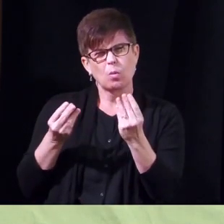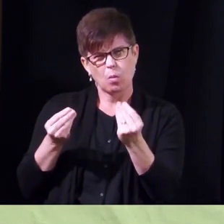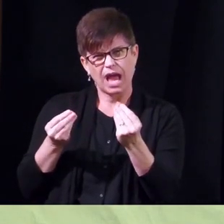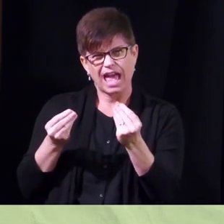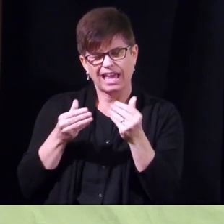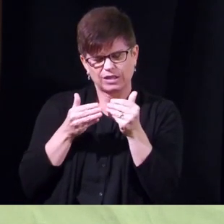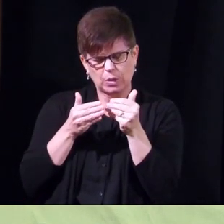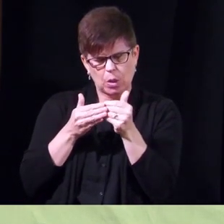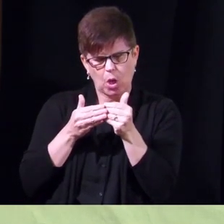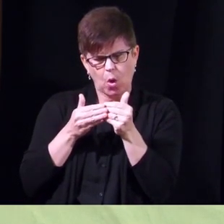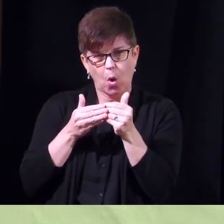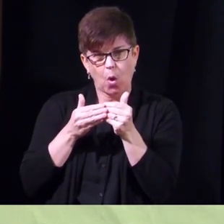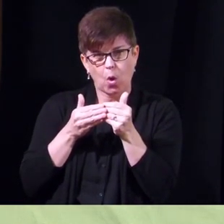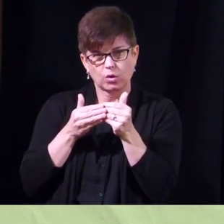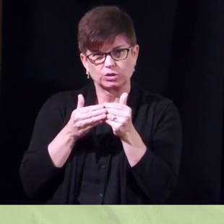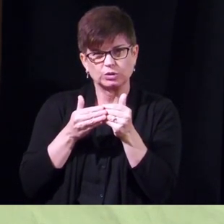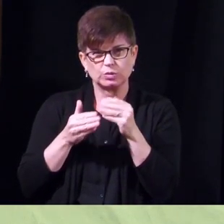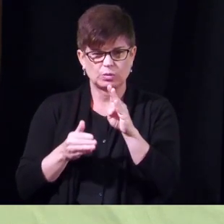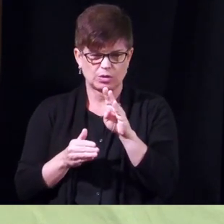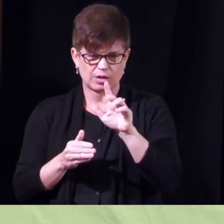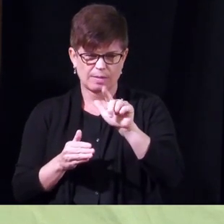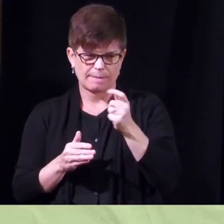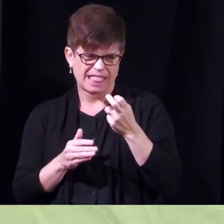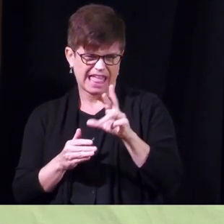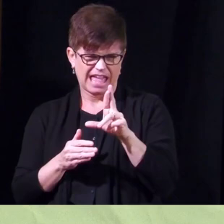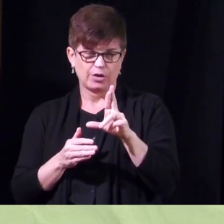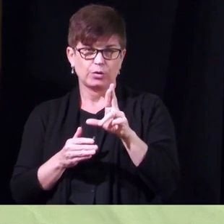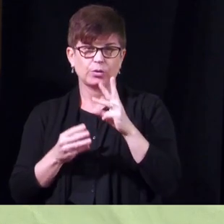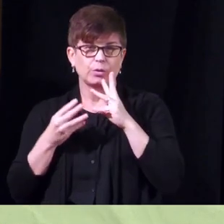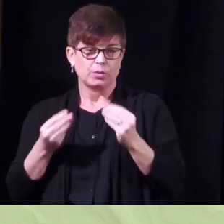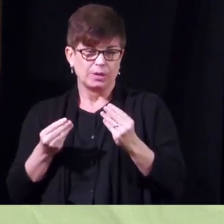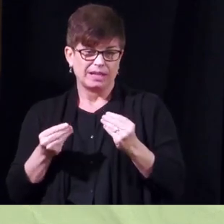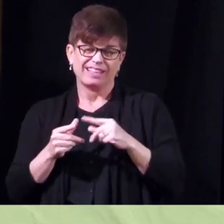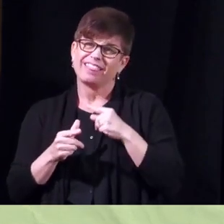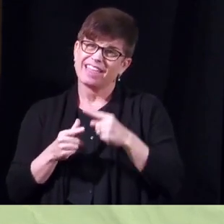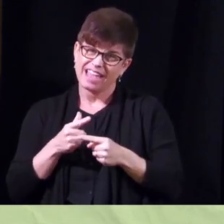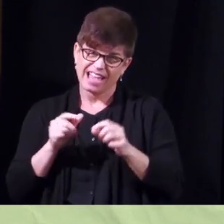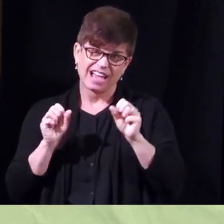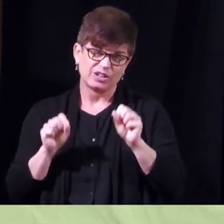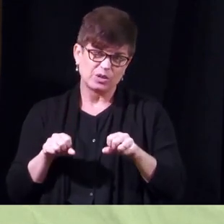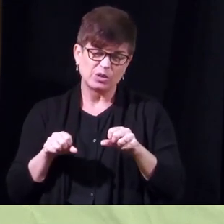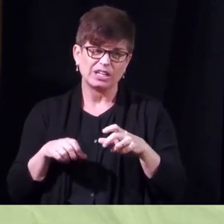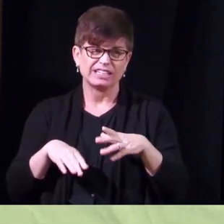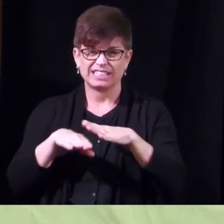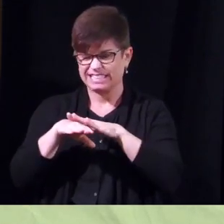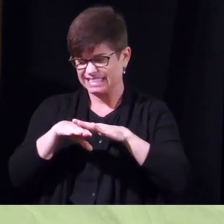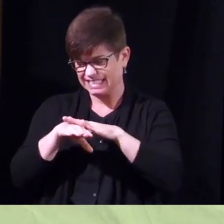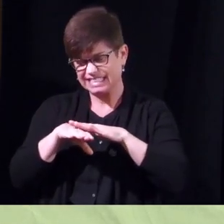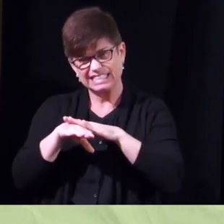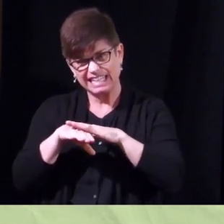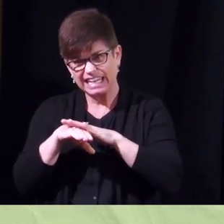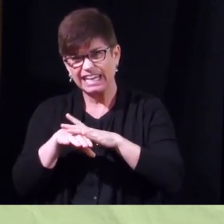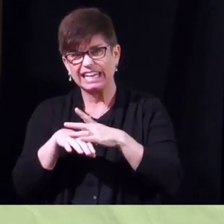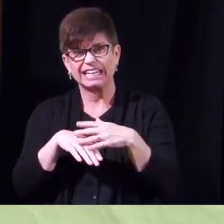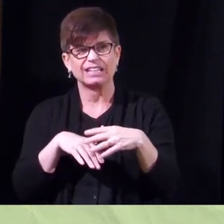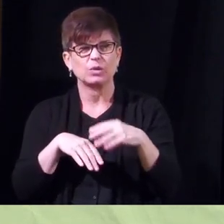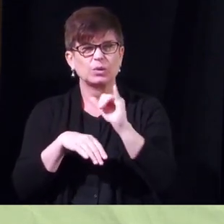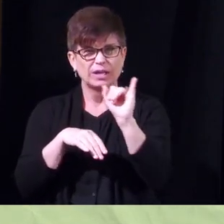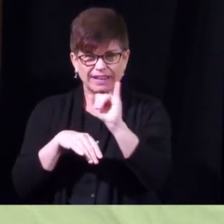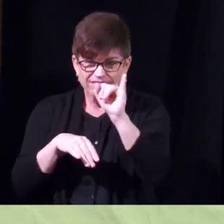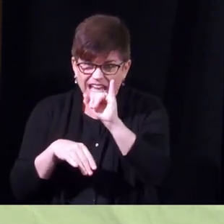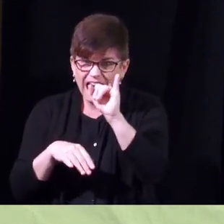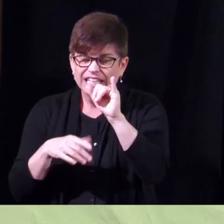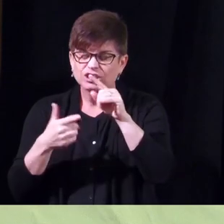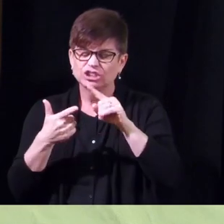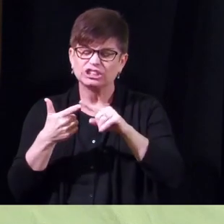the perineum to the bladder and there's a potential for skin breakdown or recurrent infection the moisture